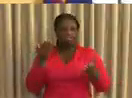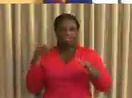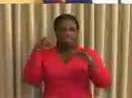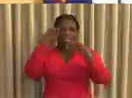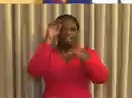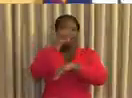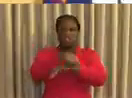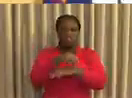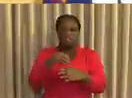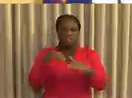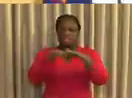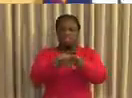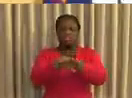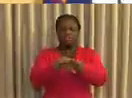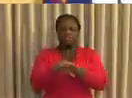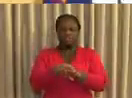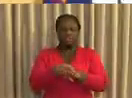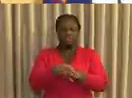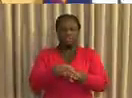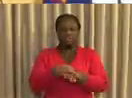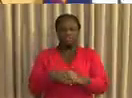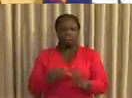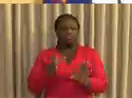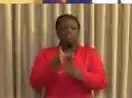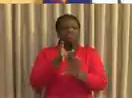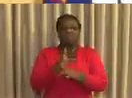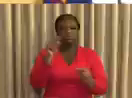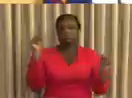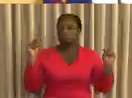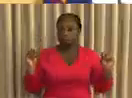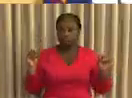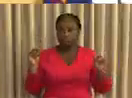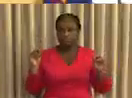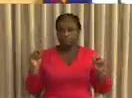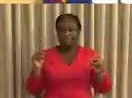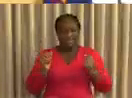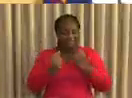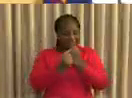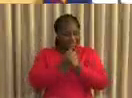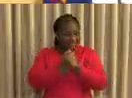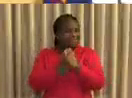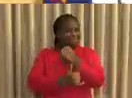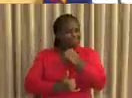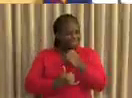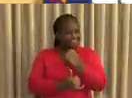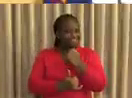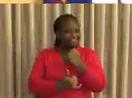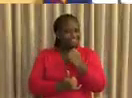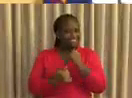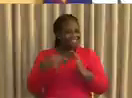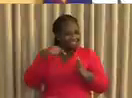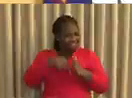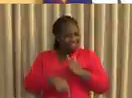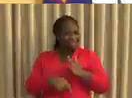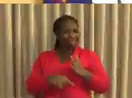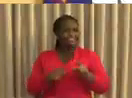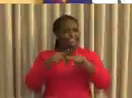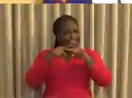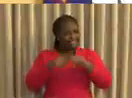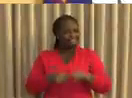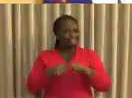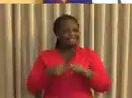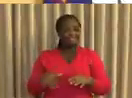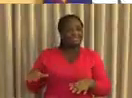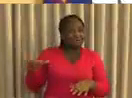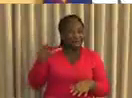to enforce them. The love of country is deeply embedded in all of us, and I assure